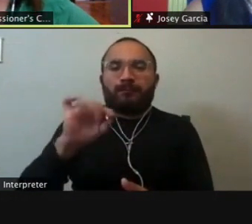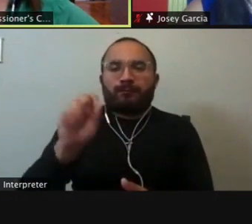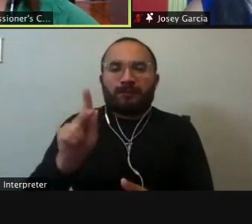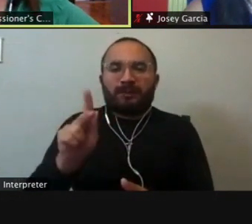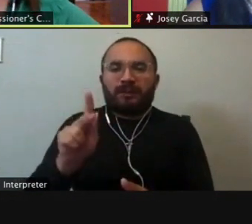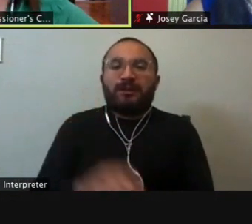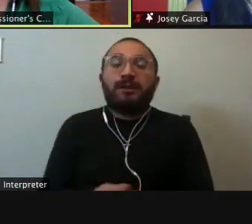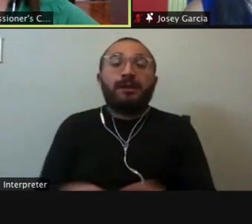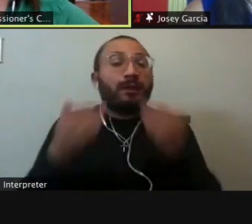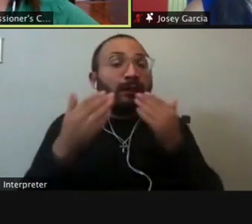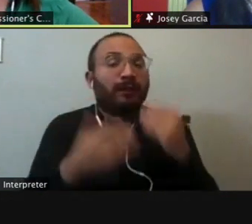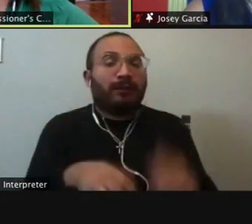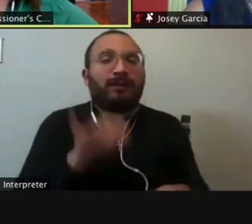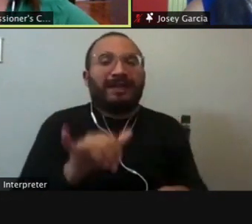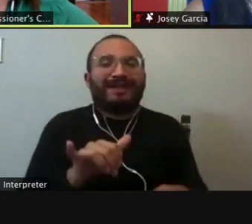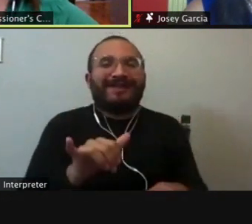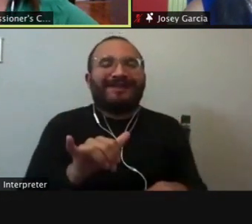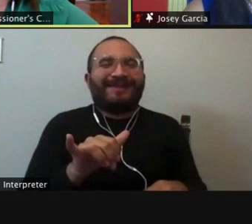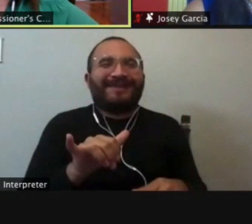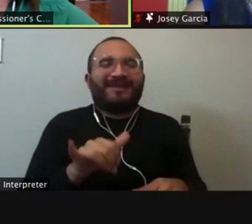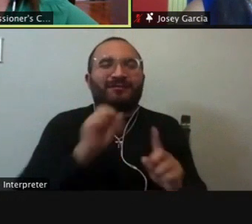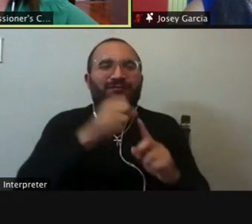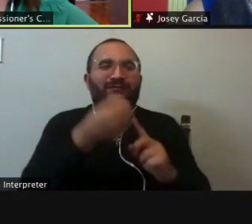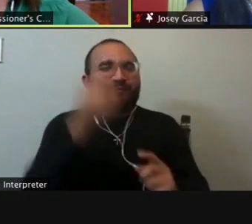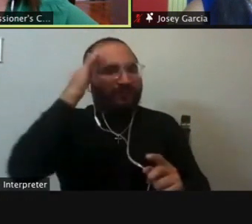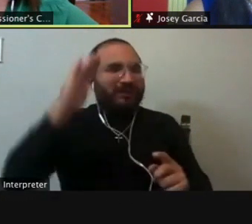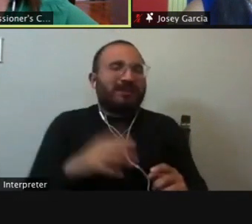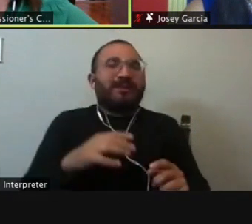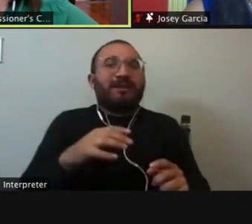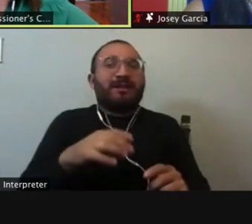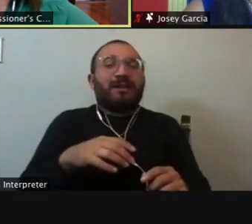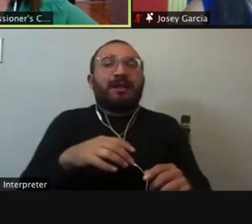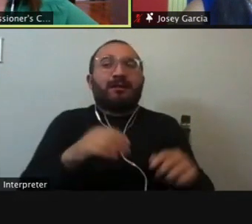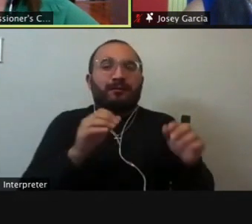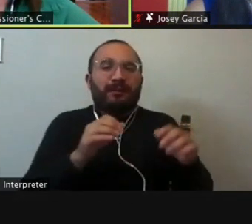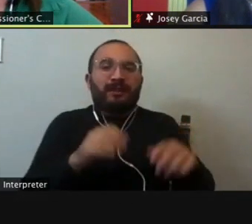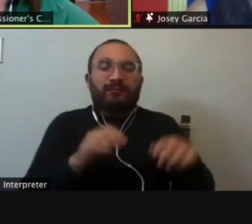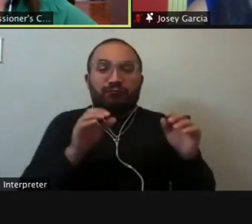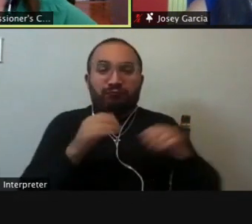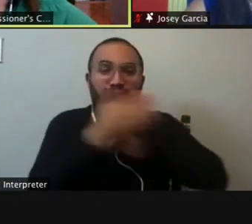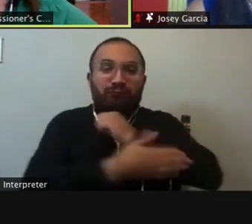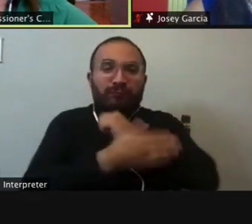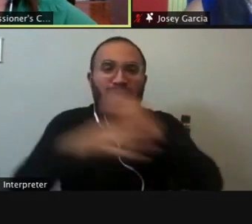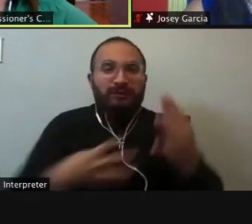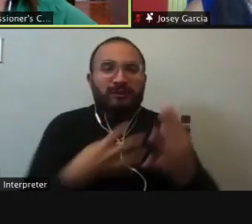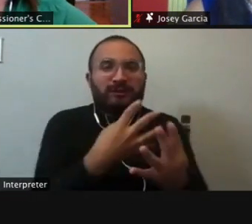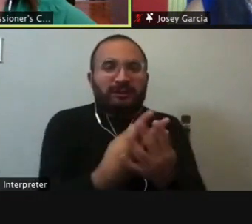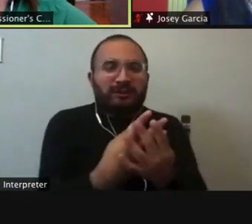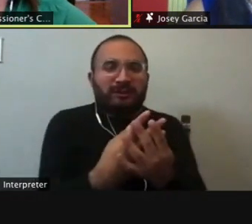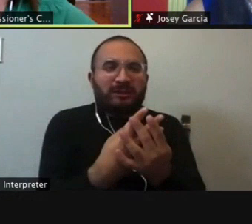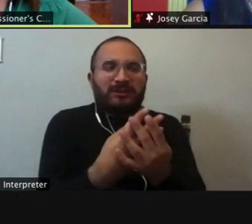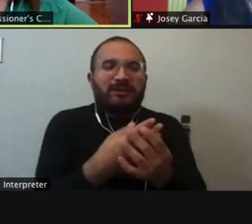Okay. Uh, that's something I don't know if the Bexar County jail utilizes that, that practice. I, I'm not sure that's something I'd have to ask